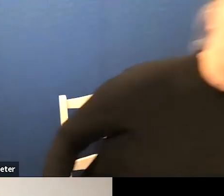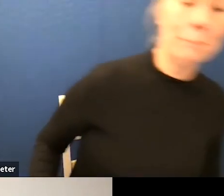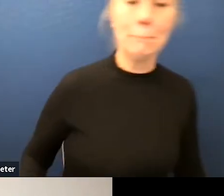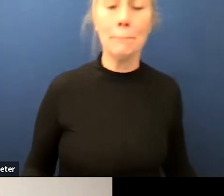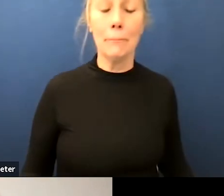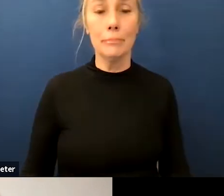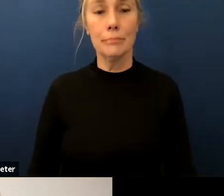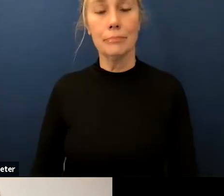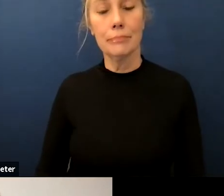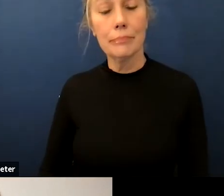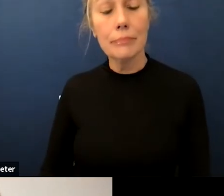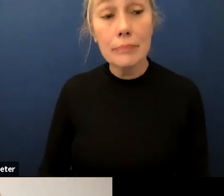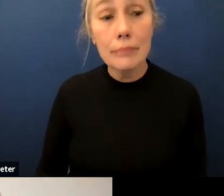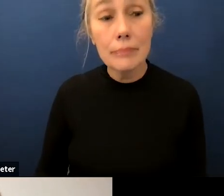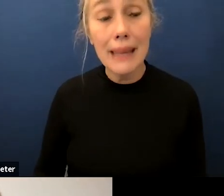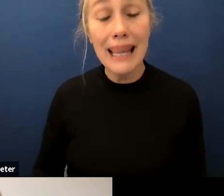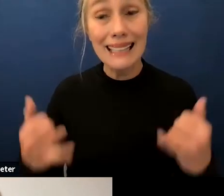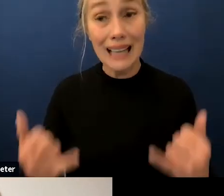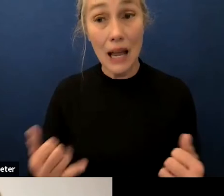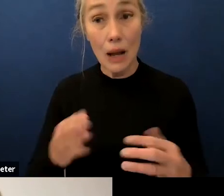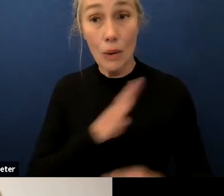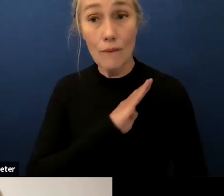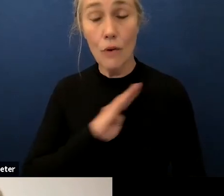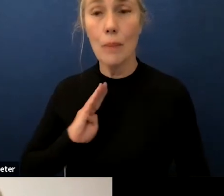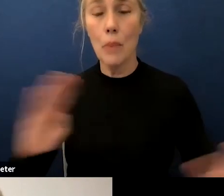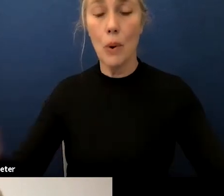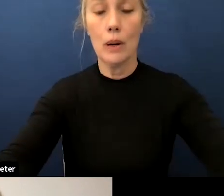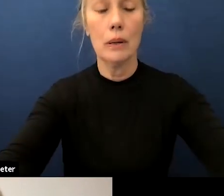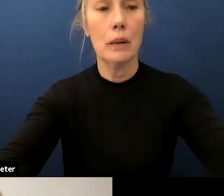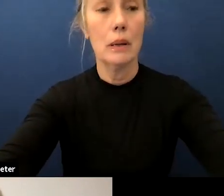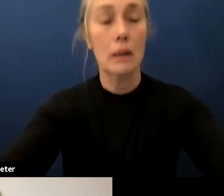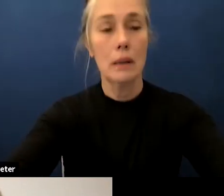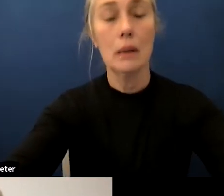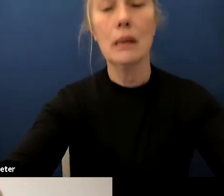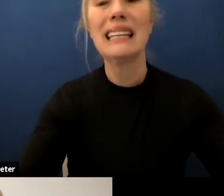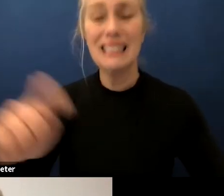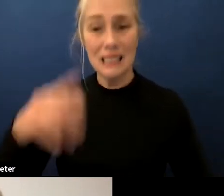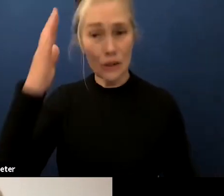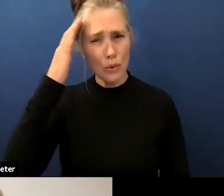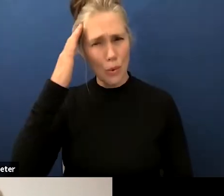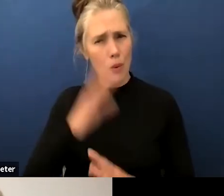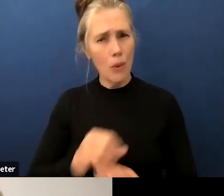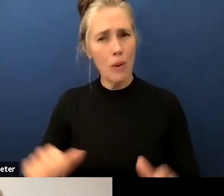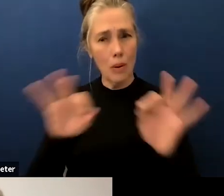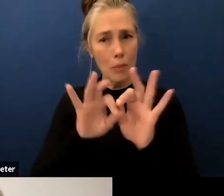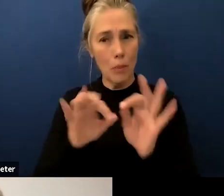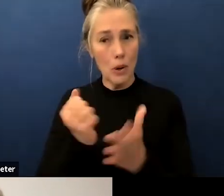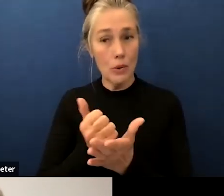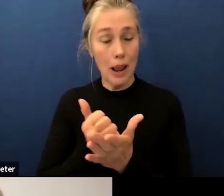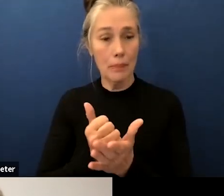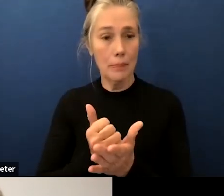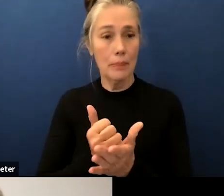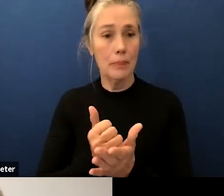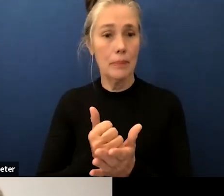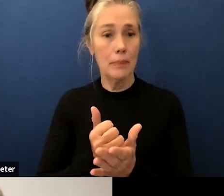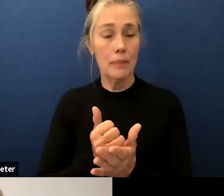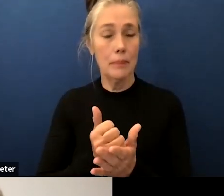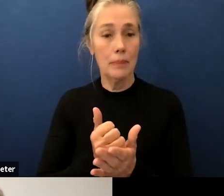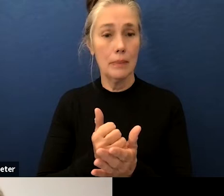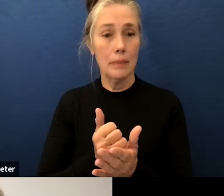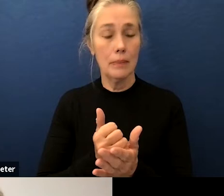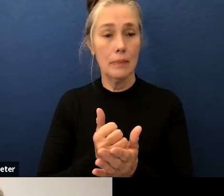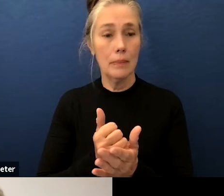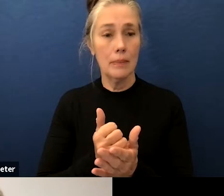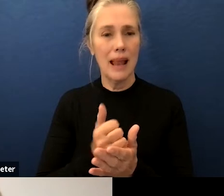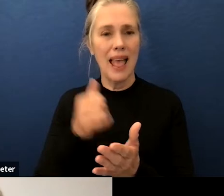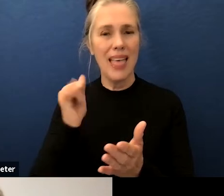it and the discussion that we're having as a board that it would be helpful to know what you know what the pilot